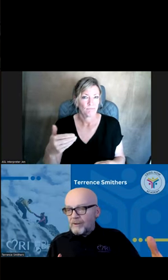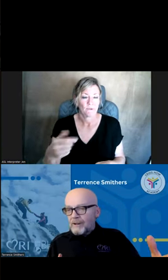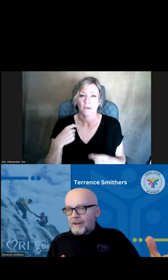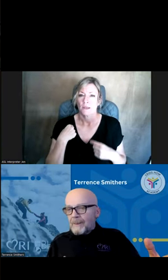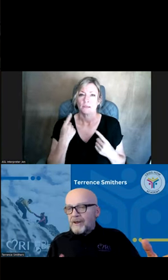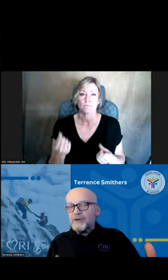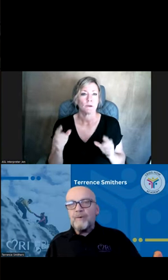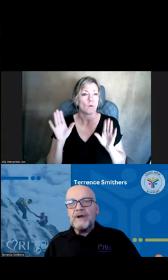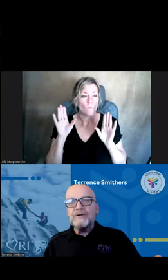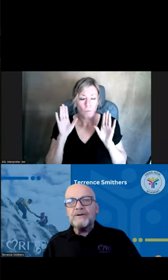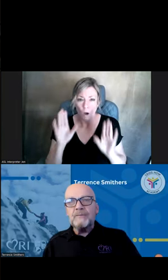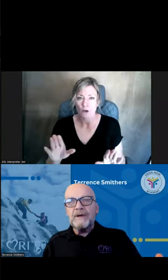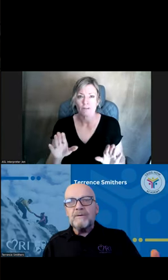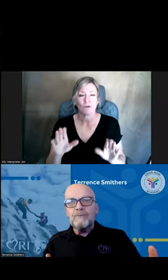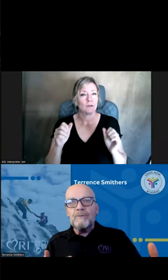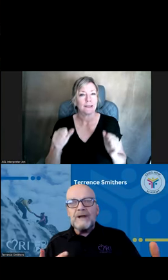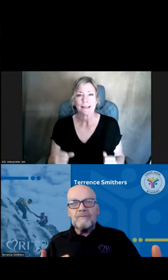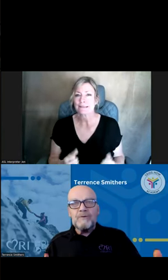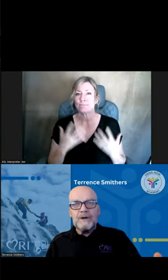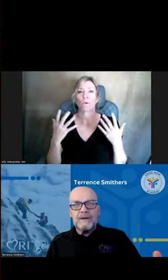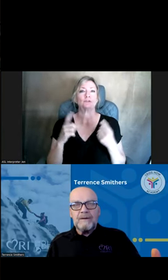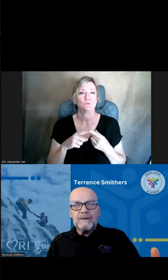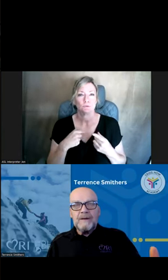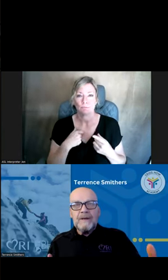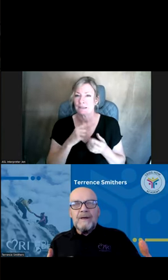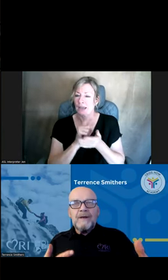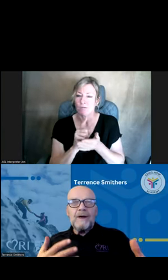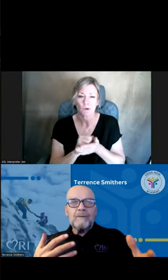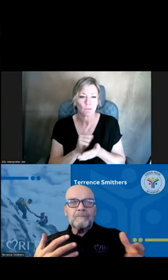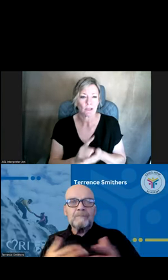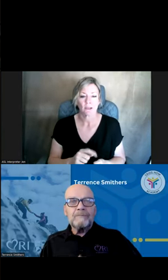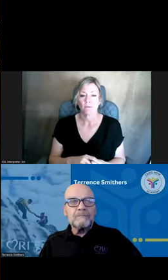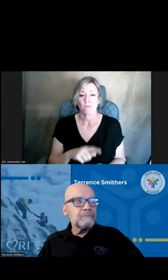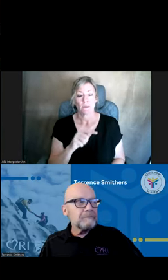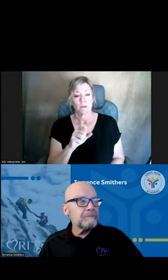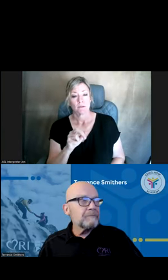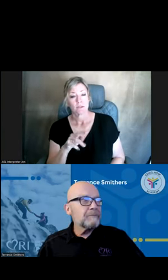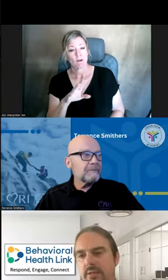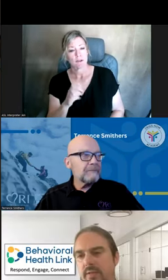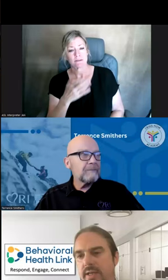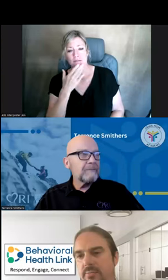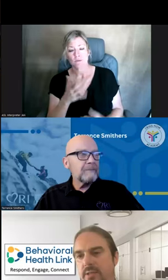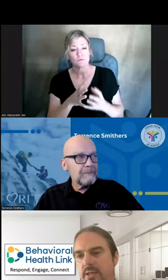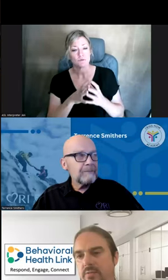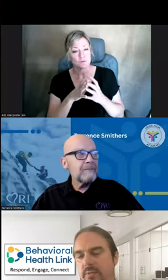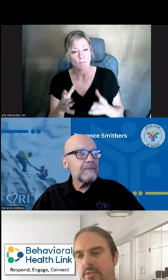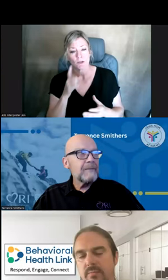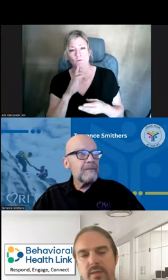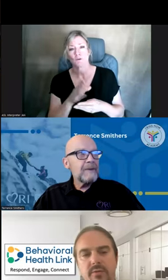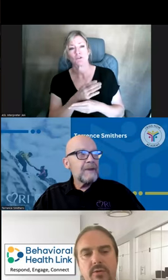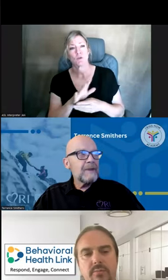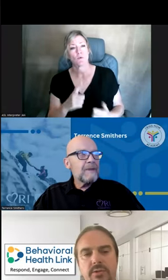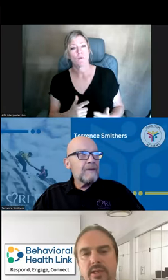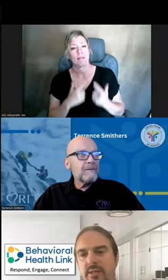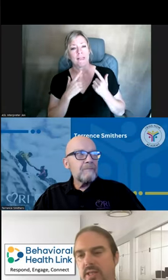inspiration to me week after week. Terrence, thank you so much for sharing your lived expertise with us